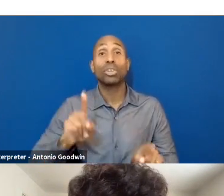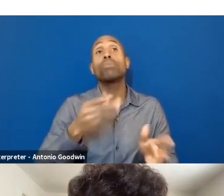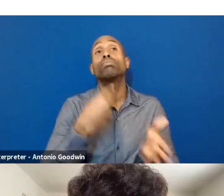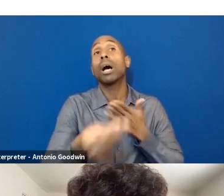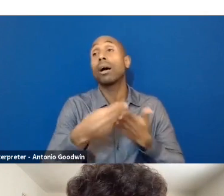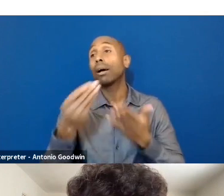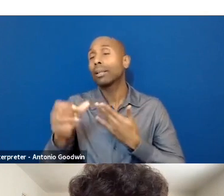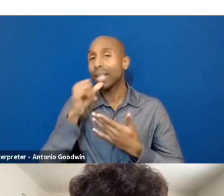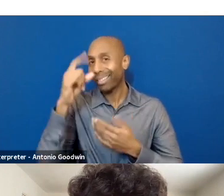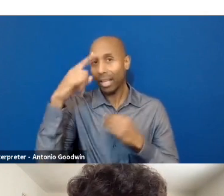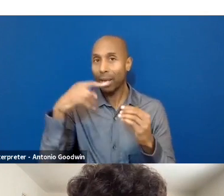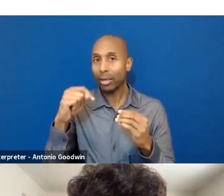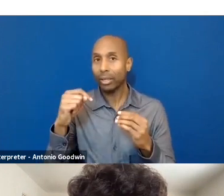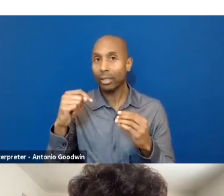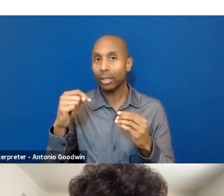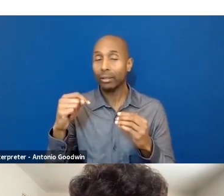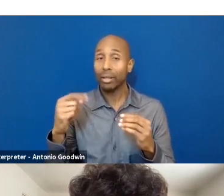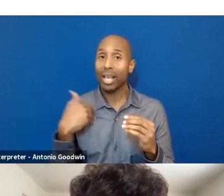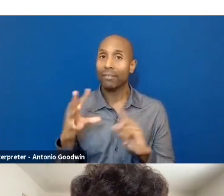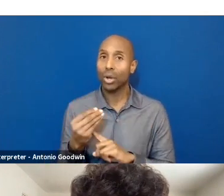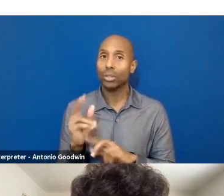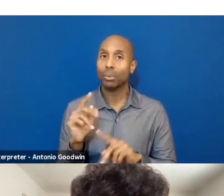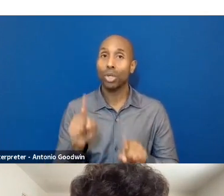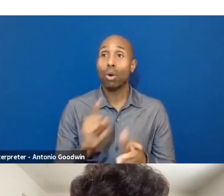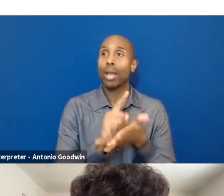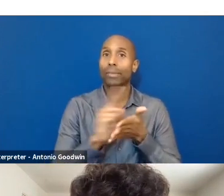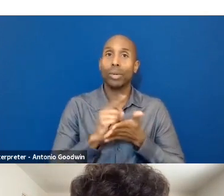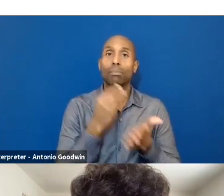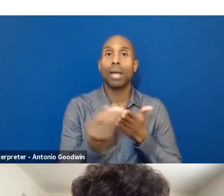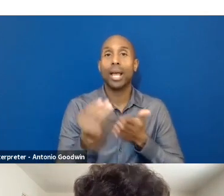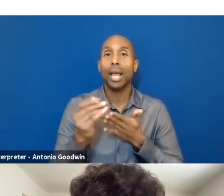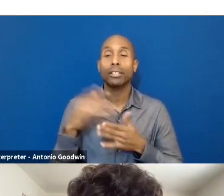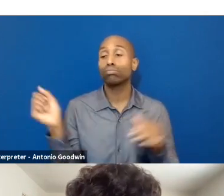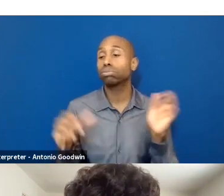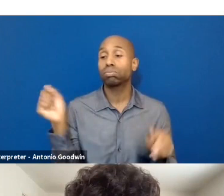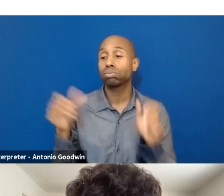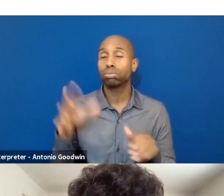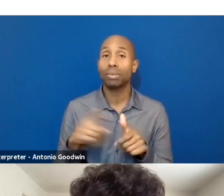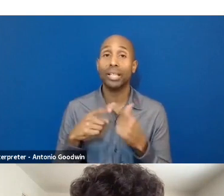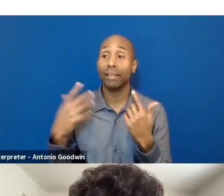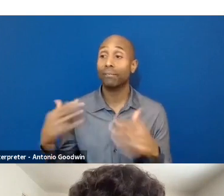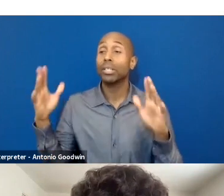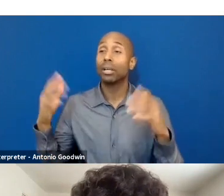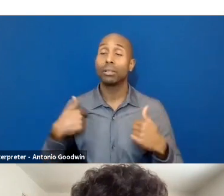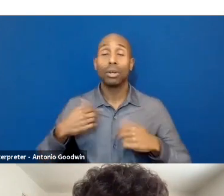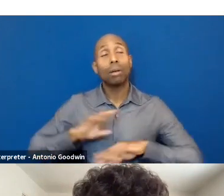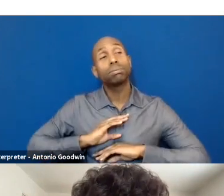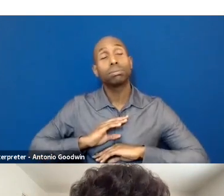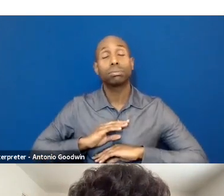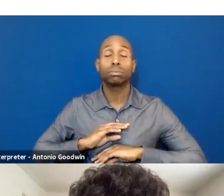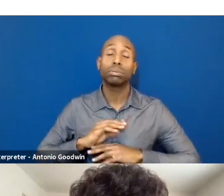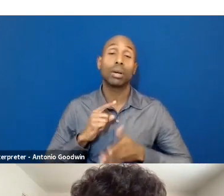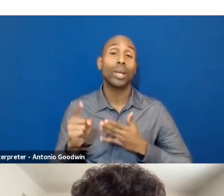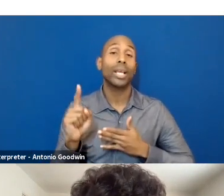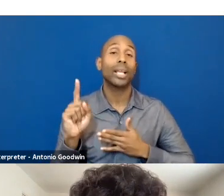to the store, purchasing things weekly, like kind of mindlessly adding to cart and then returning all of these things in the week later